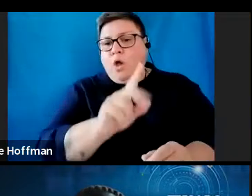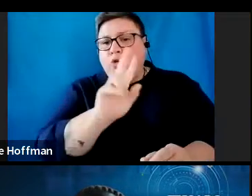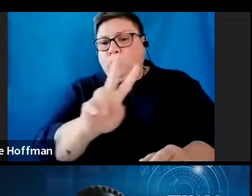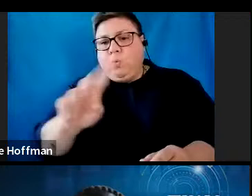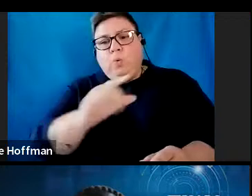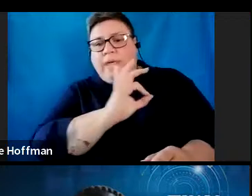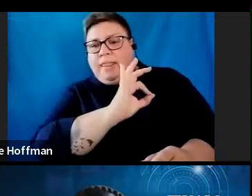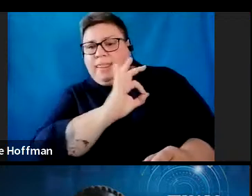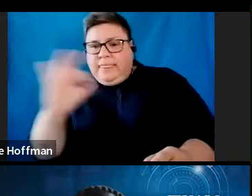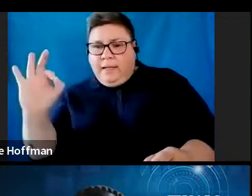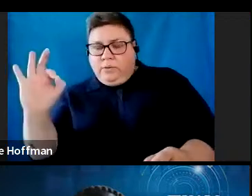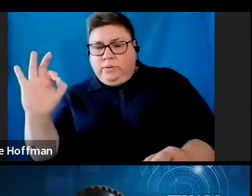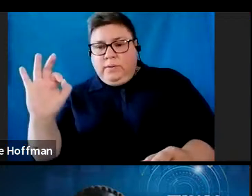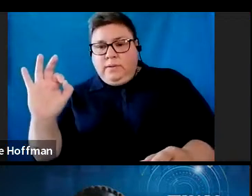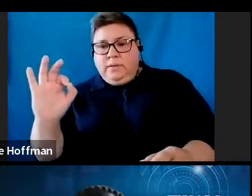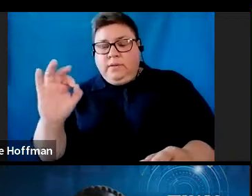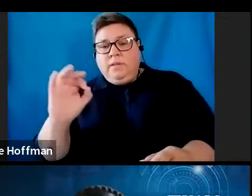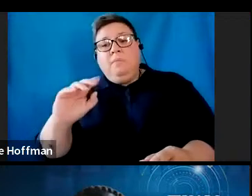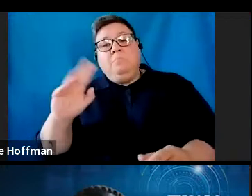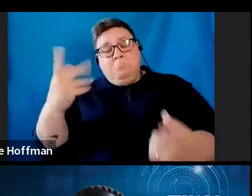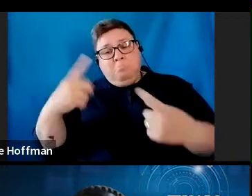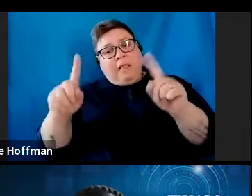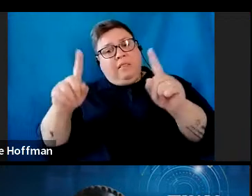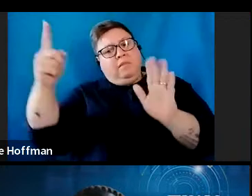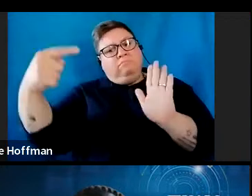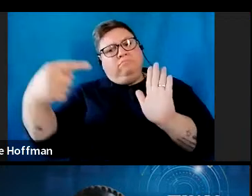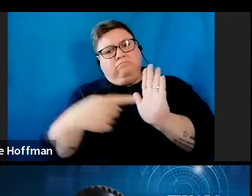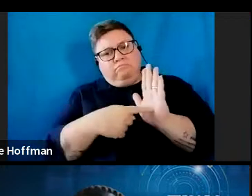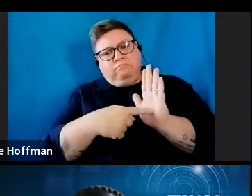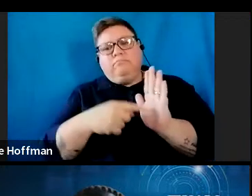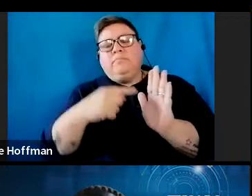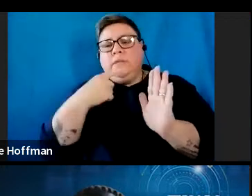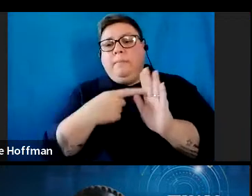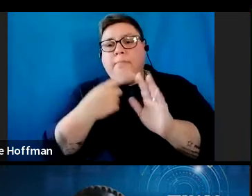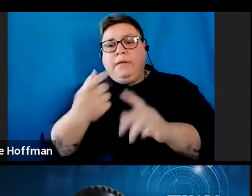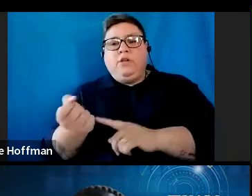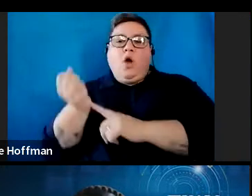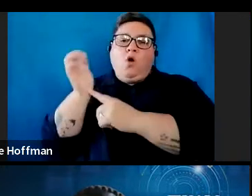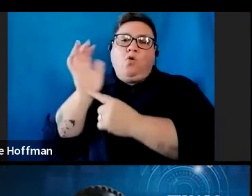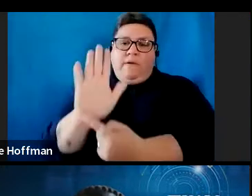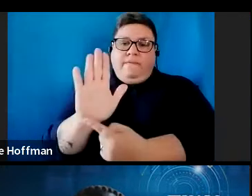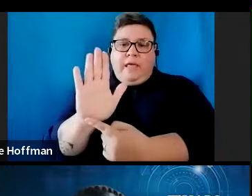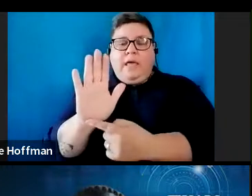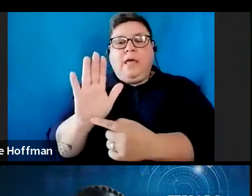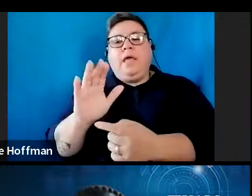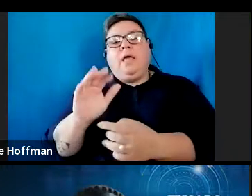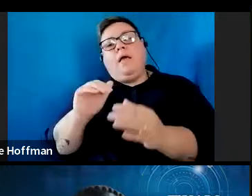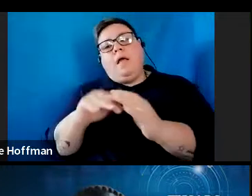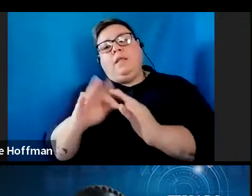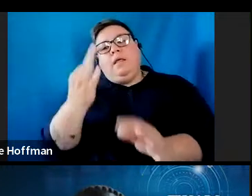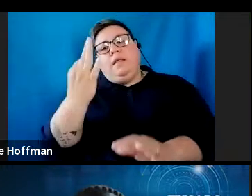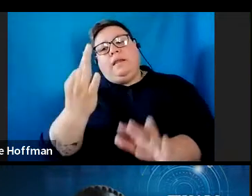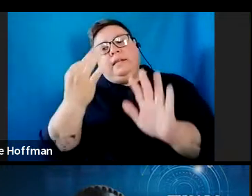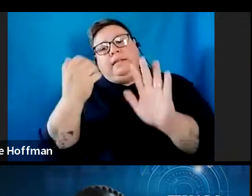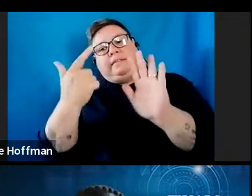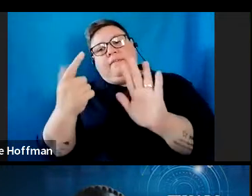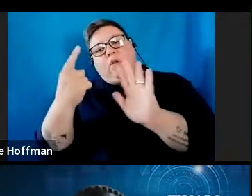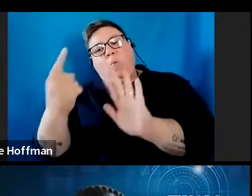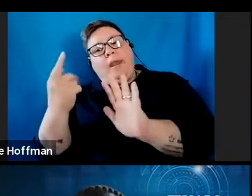currently the directive will indicate that this amount should be reflected under source code 3718.